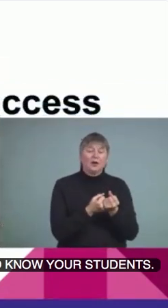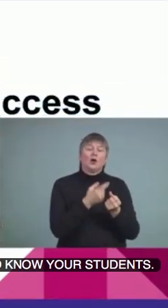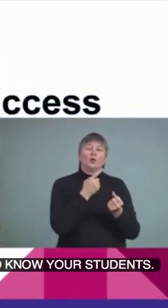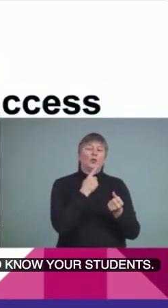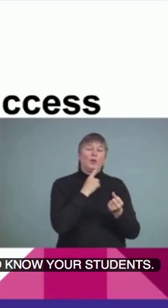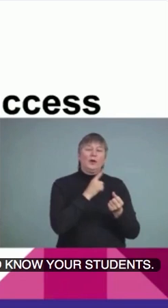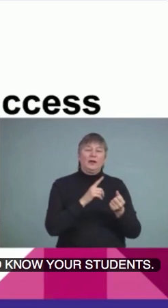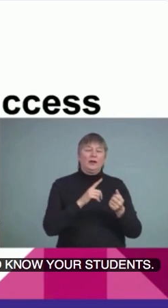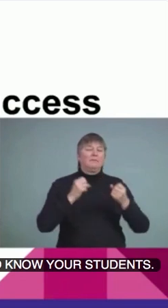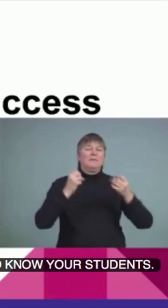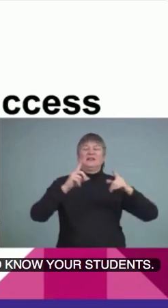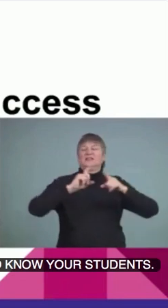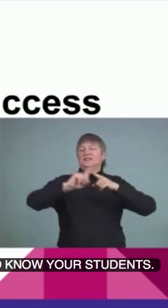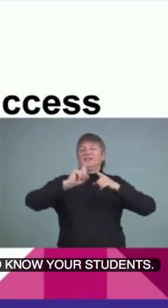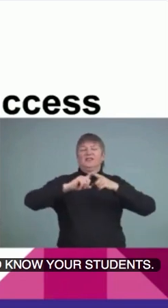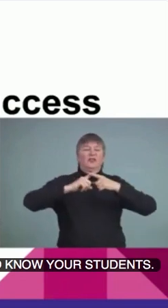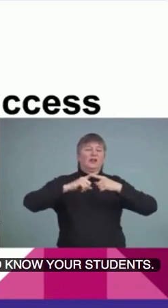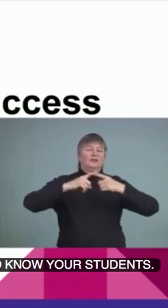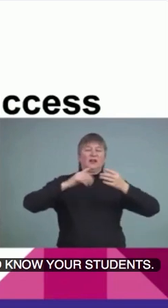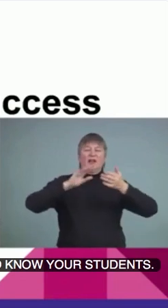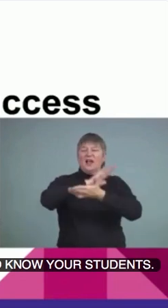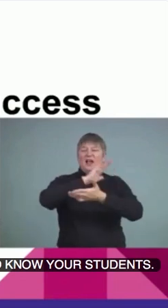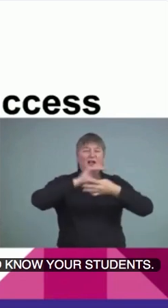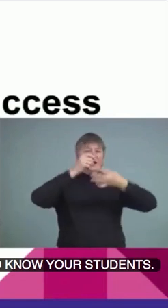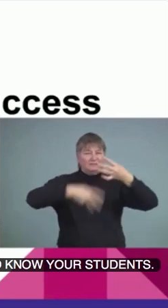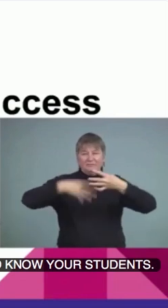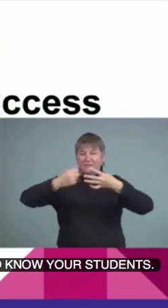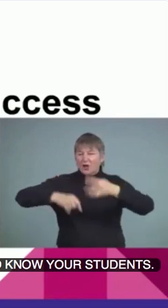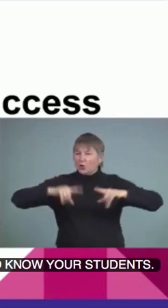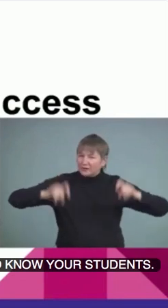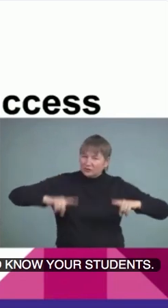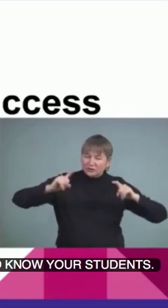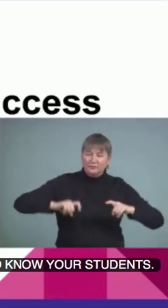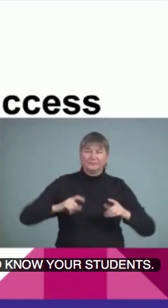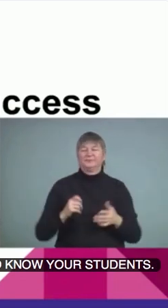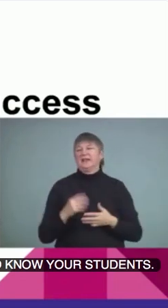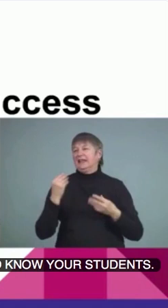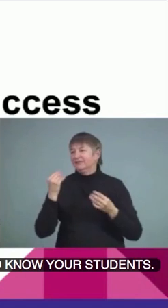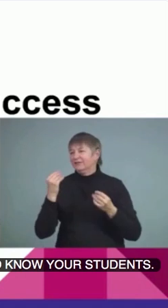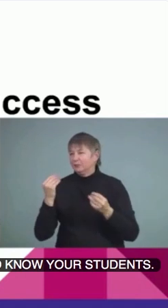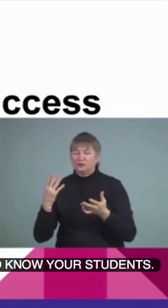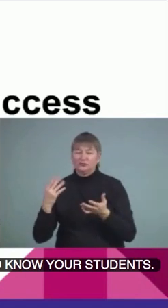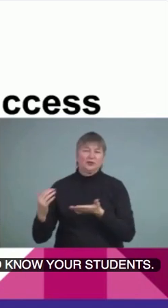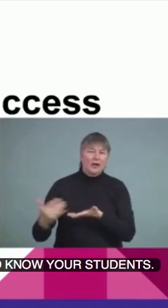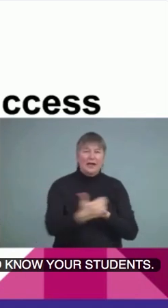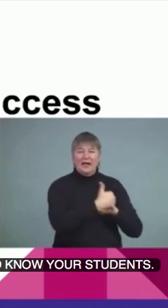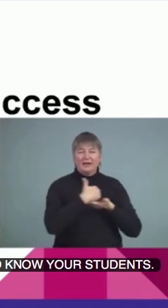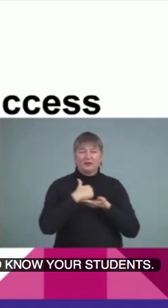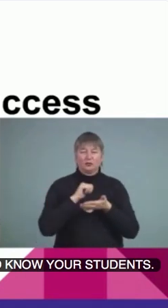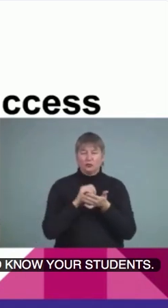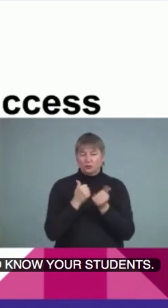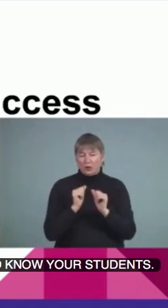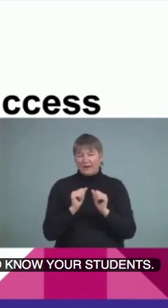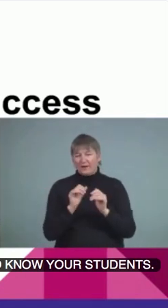questionnaires and collections of data, questions that you can do to get more information